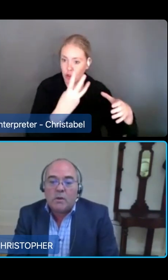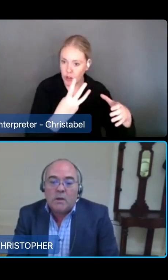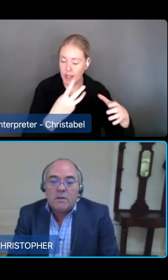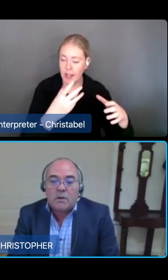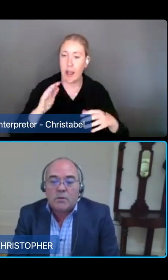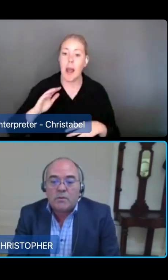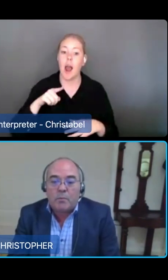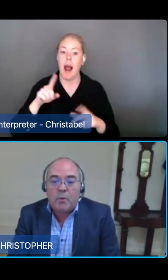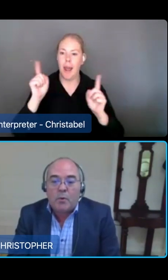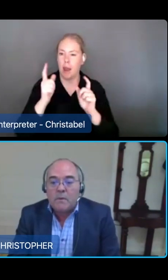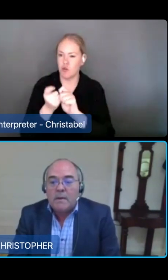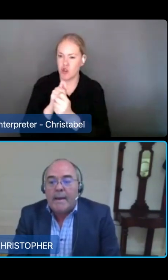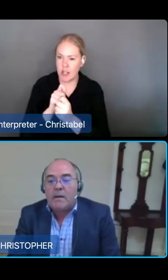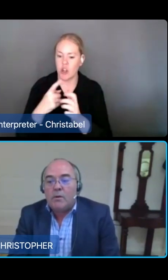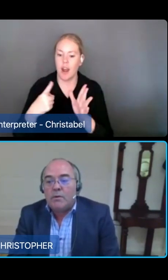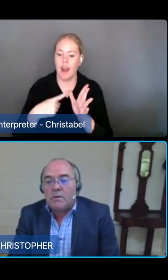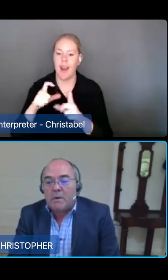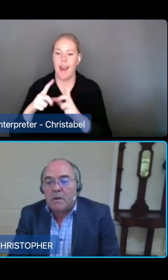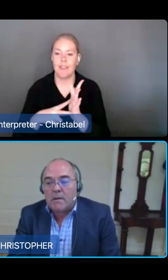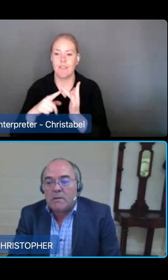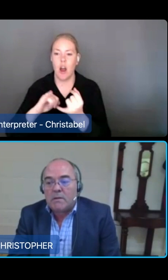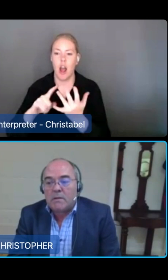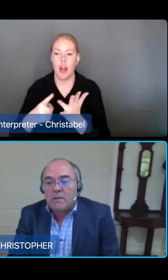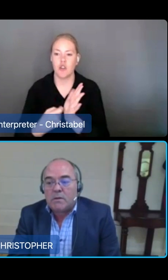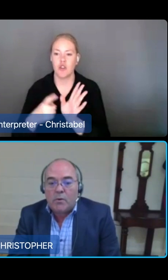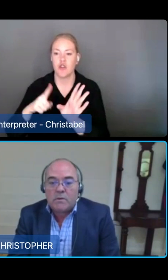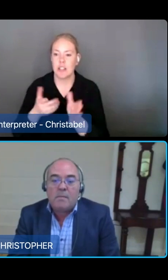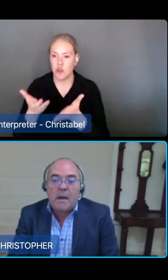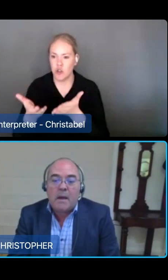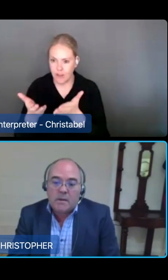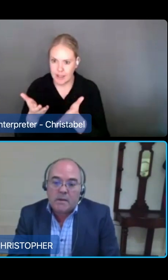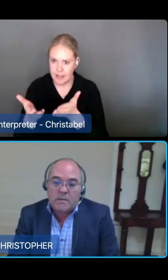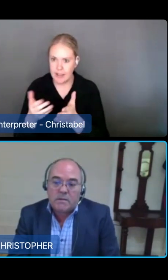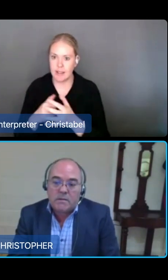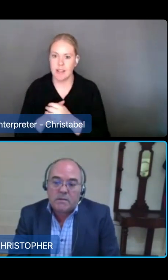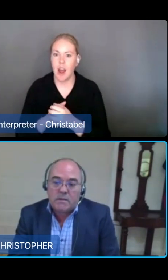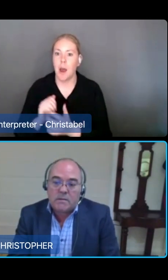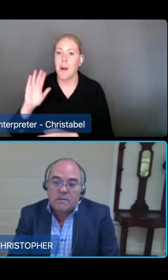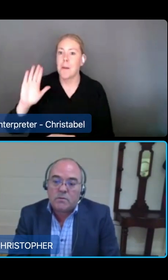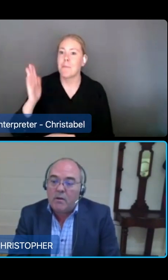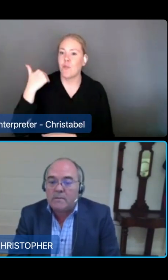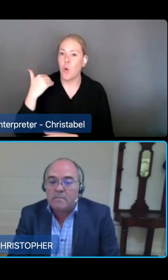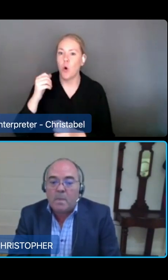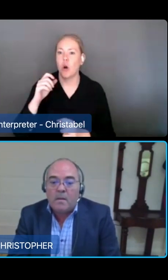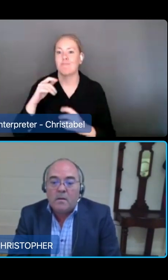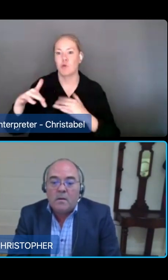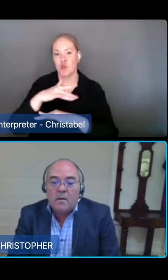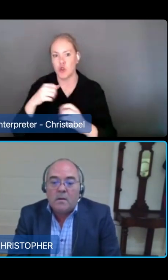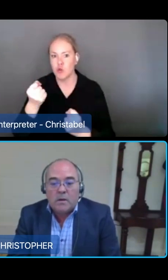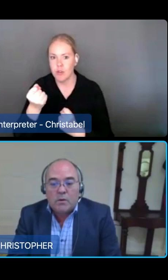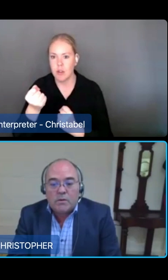called social support, and includes specialised supports, care management and assistance with care and housing.